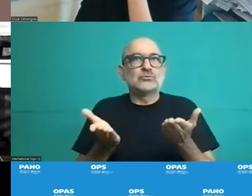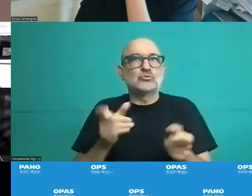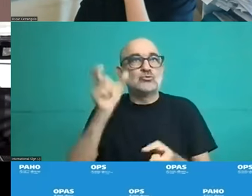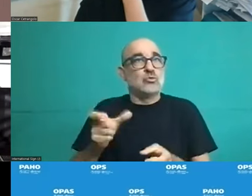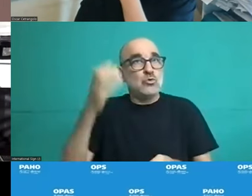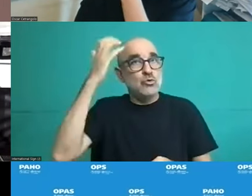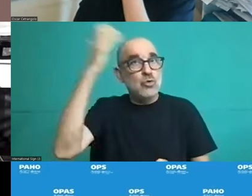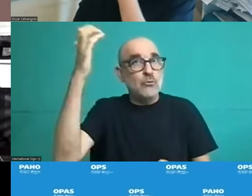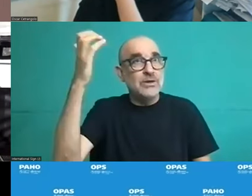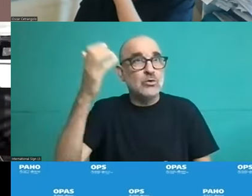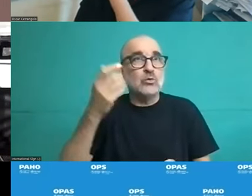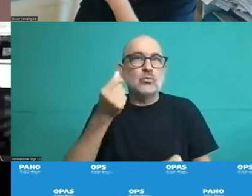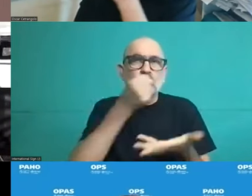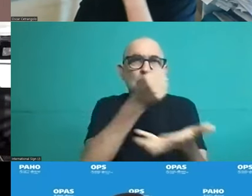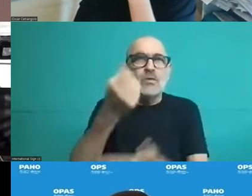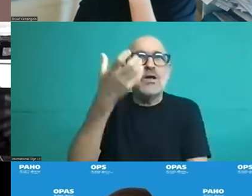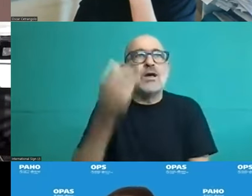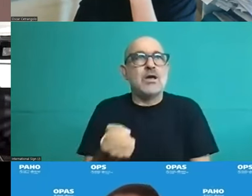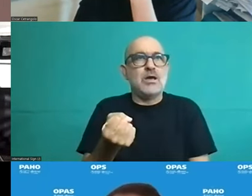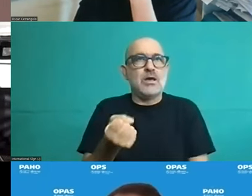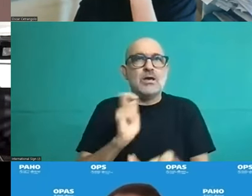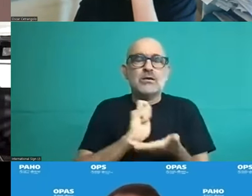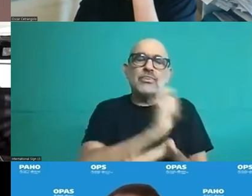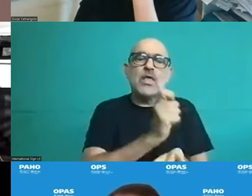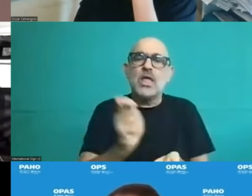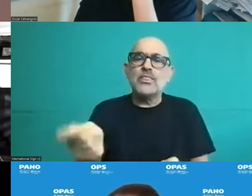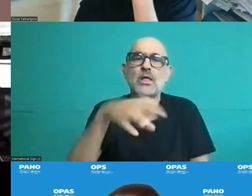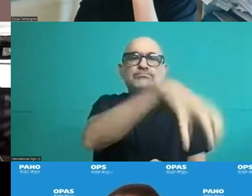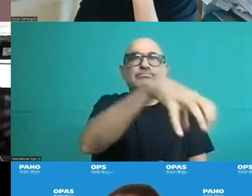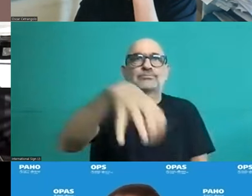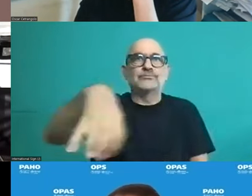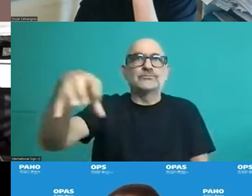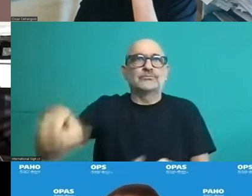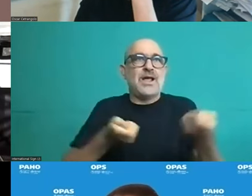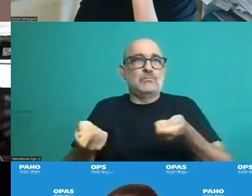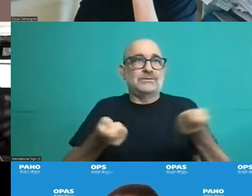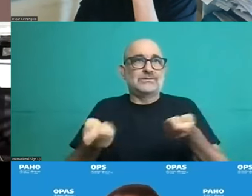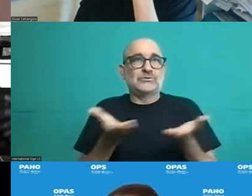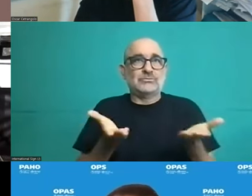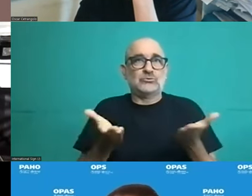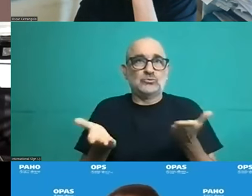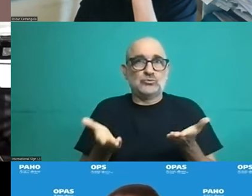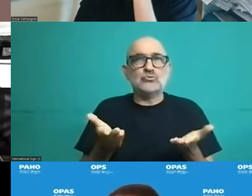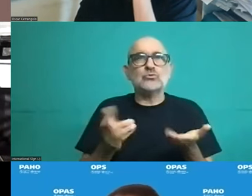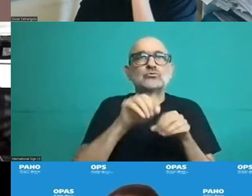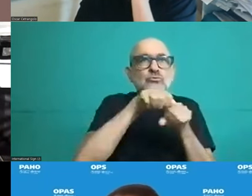given to health providers, but unfortunately these